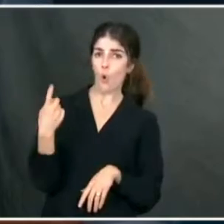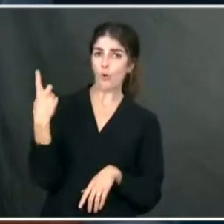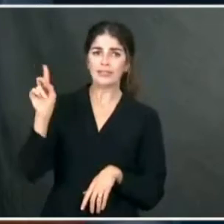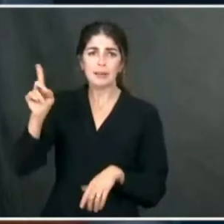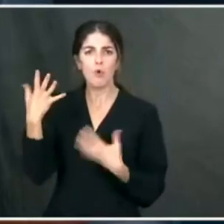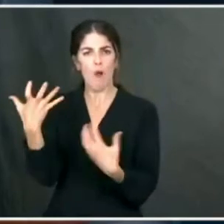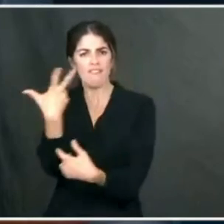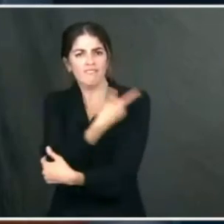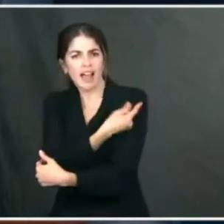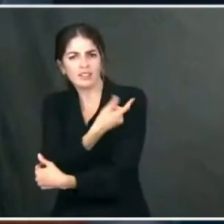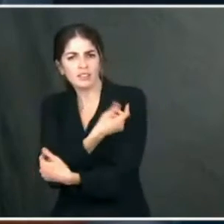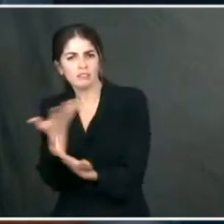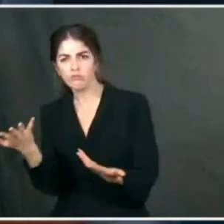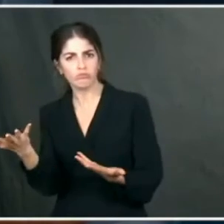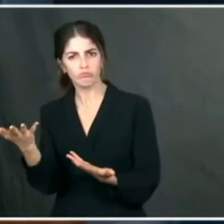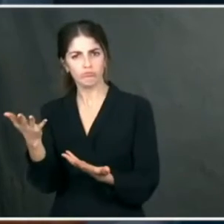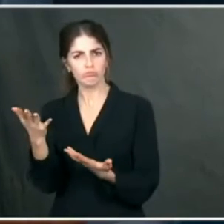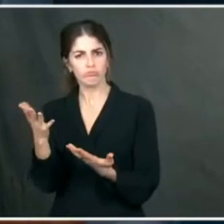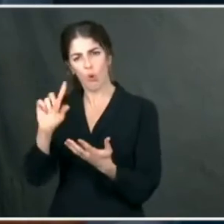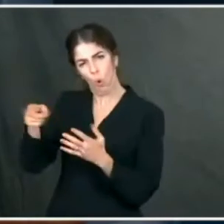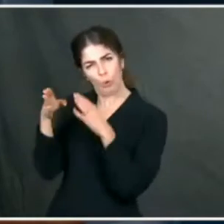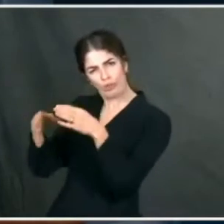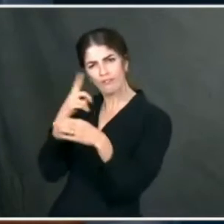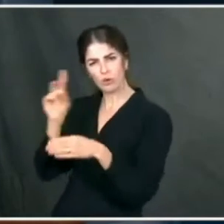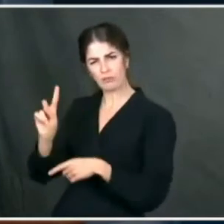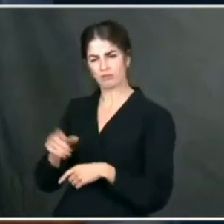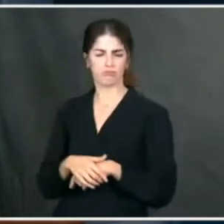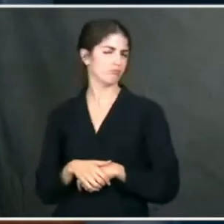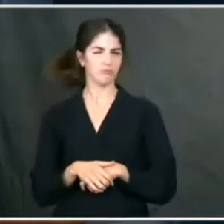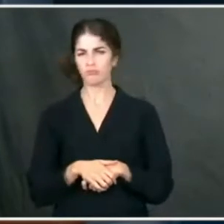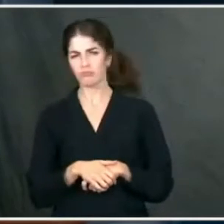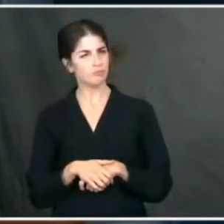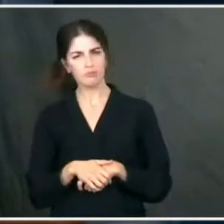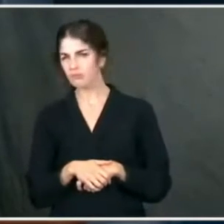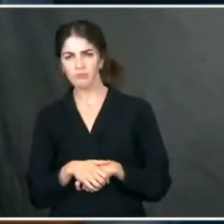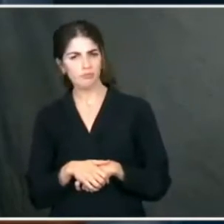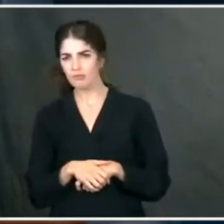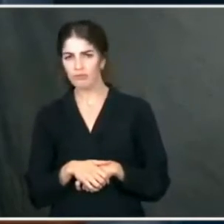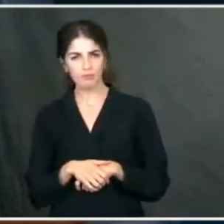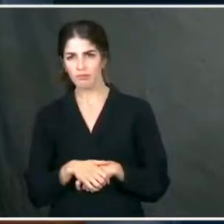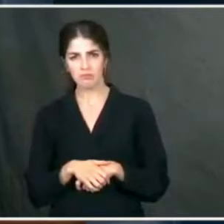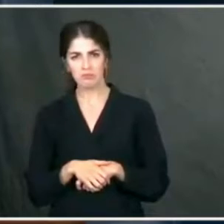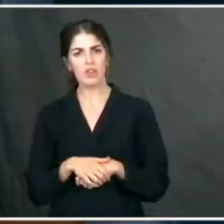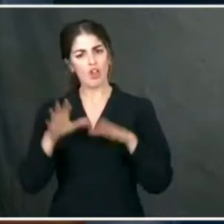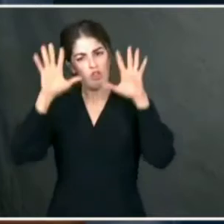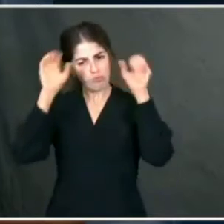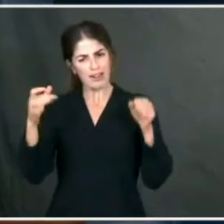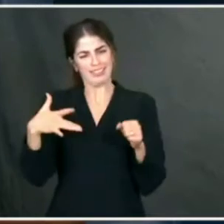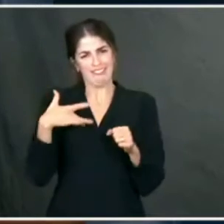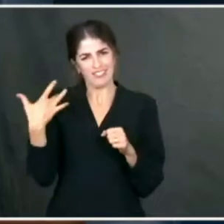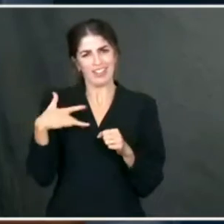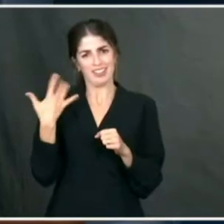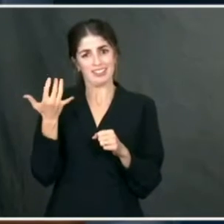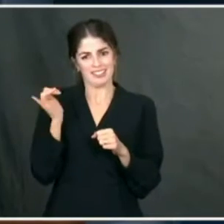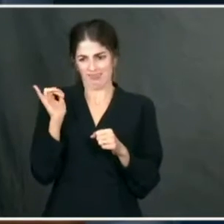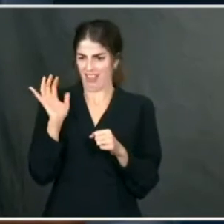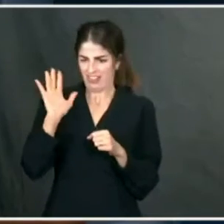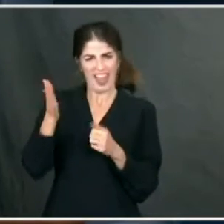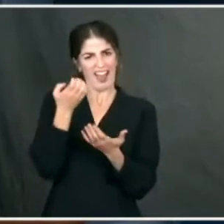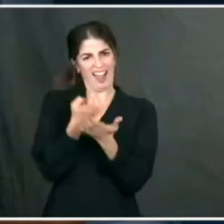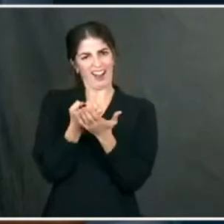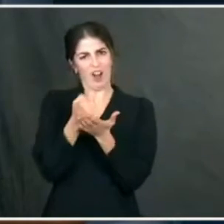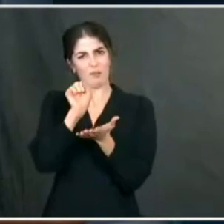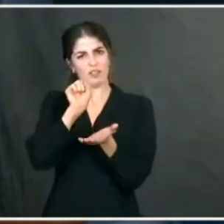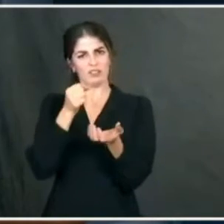vaccines to be distributed across the country? That's, we feel that that package, he feels that package is designed for bipartisan